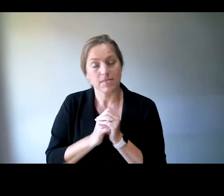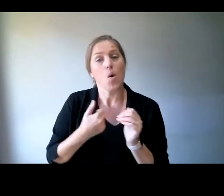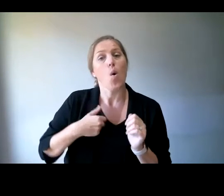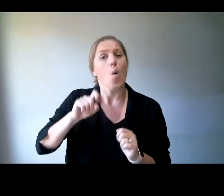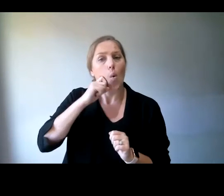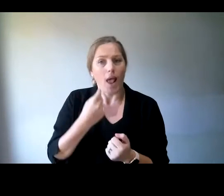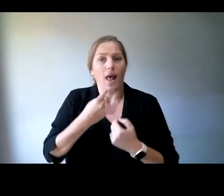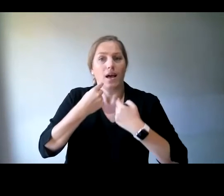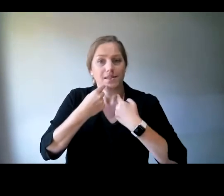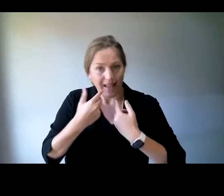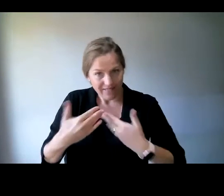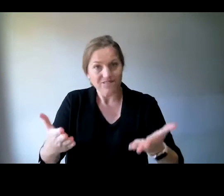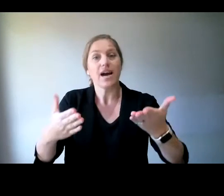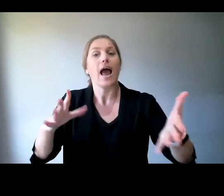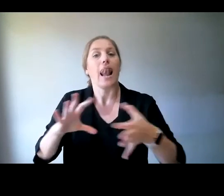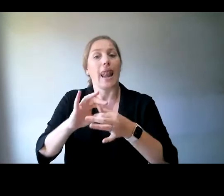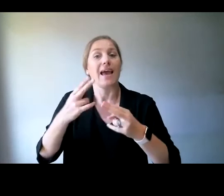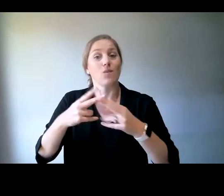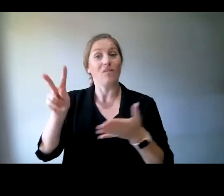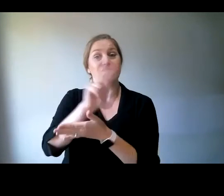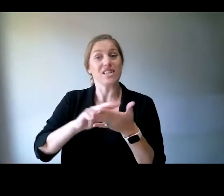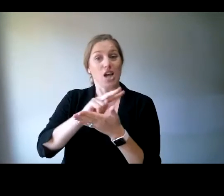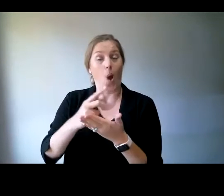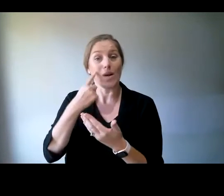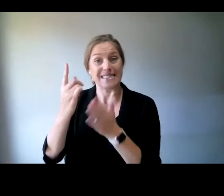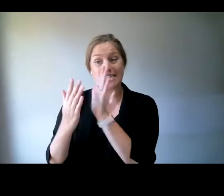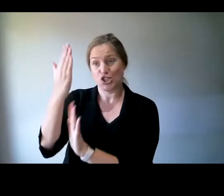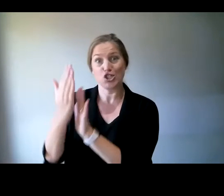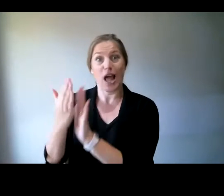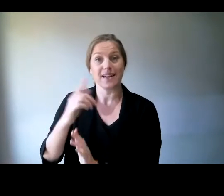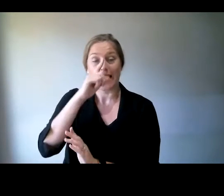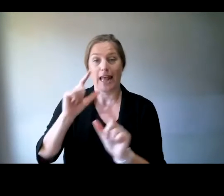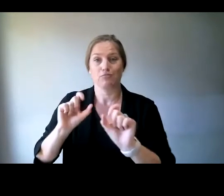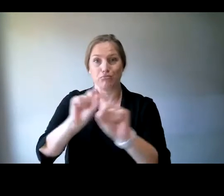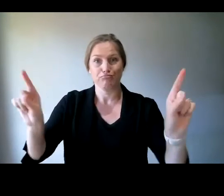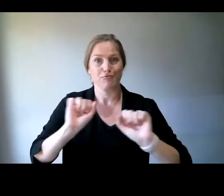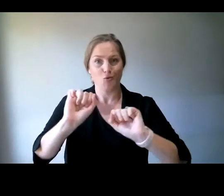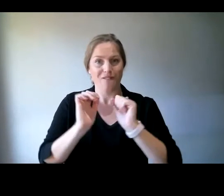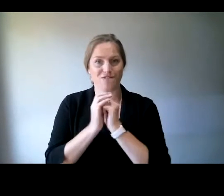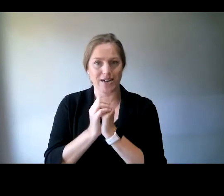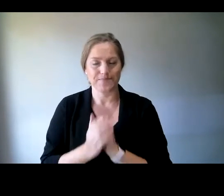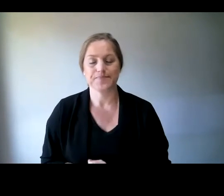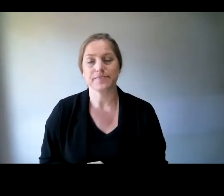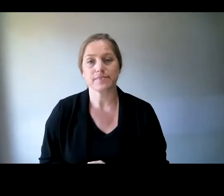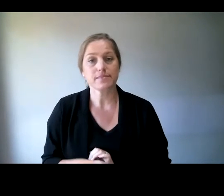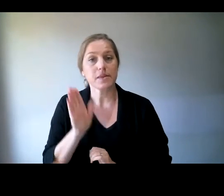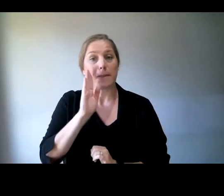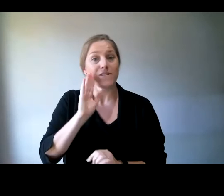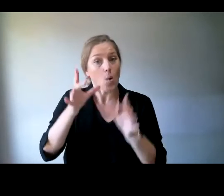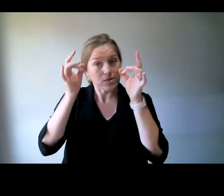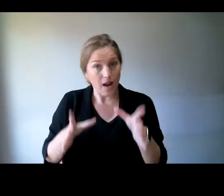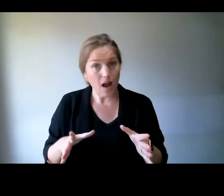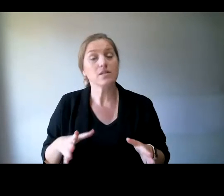animation in there. Before we get started today, I just want to stop and take the time to do something really important.